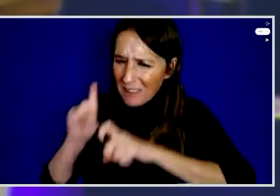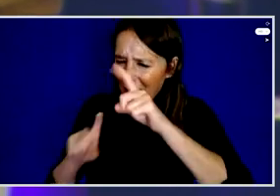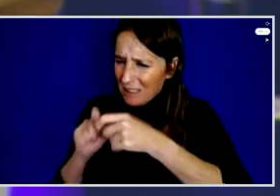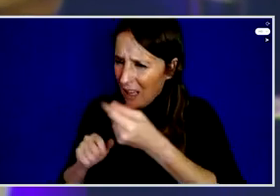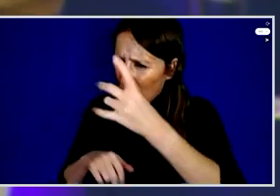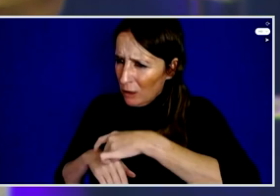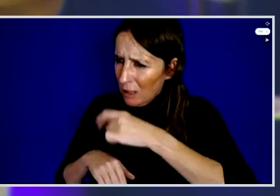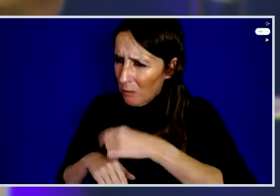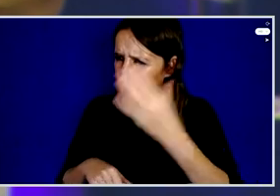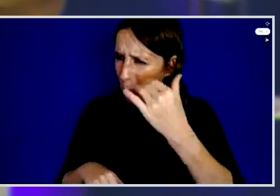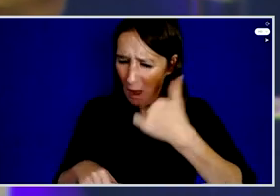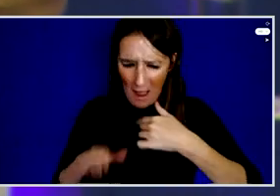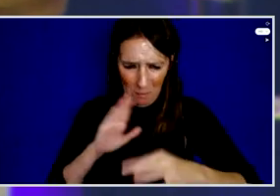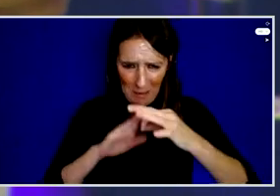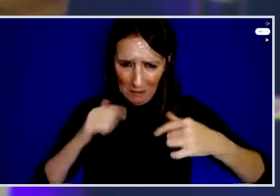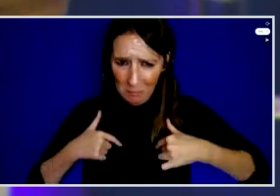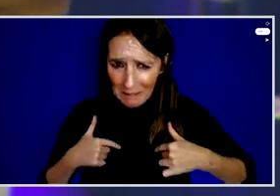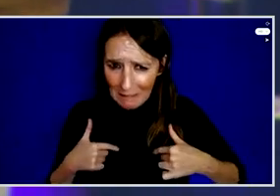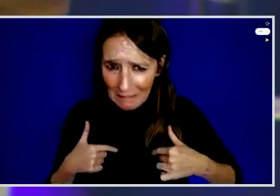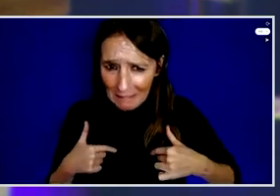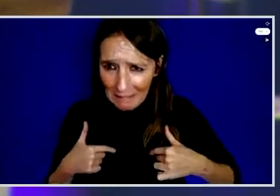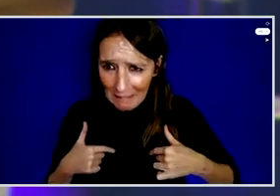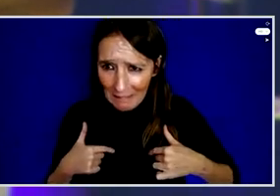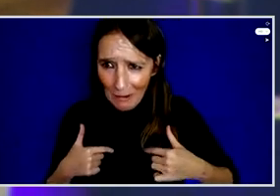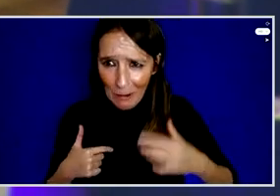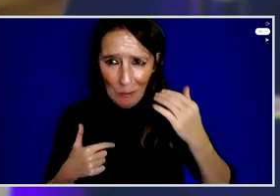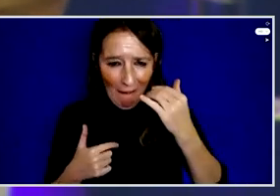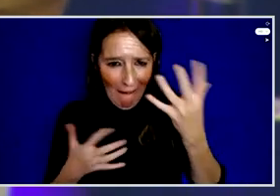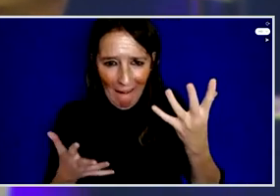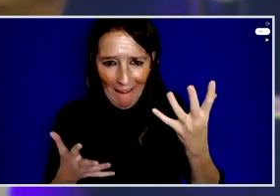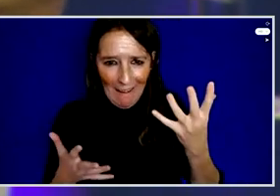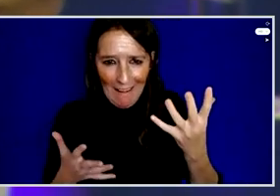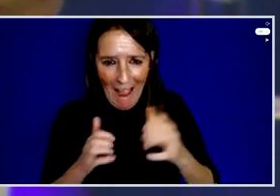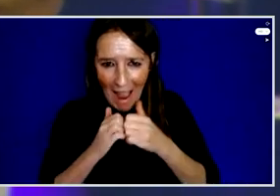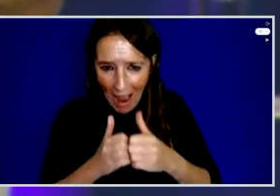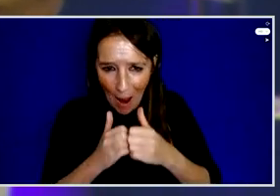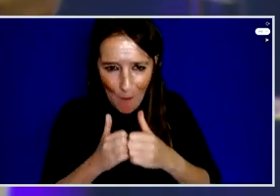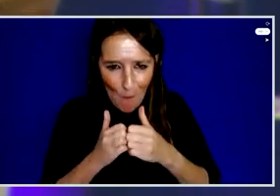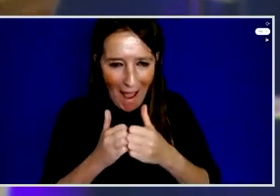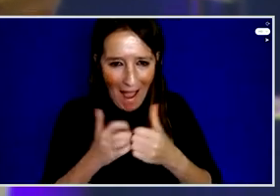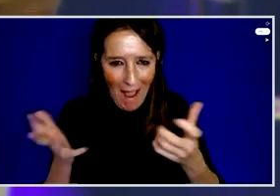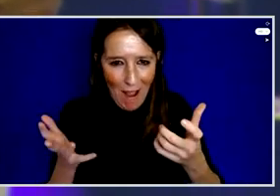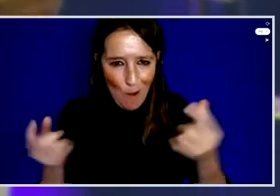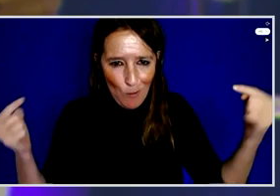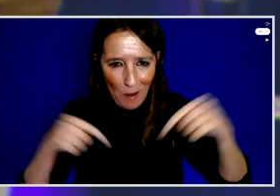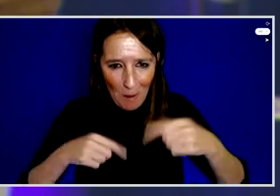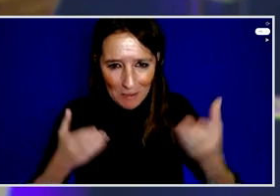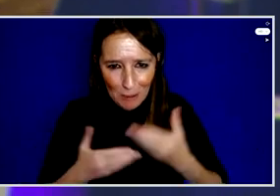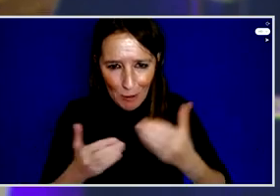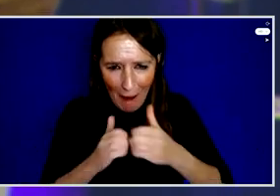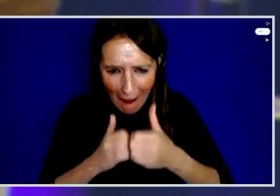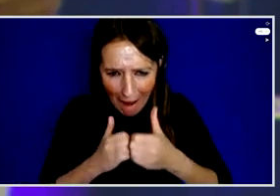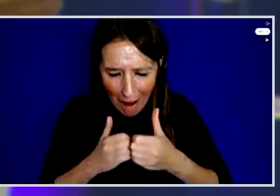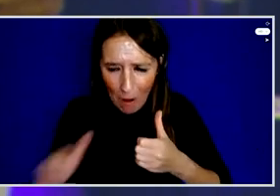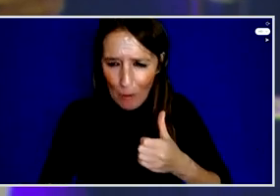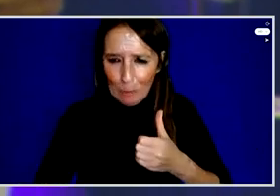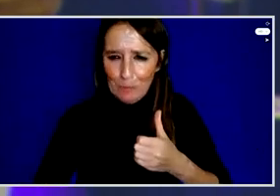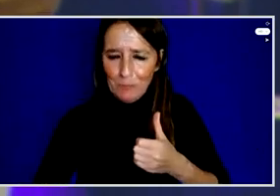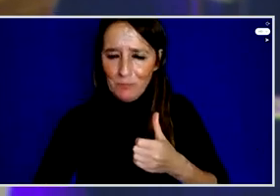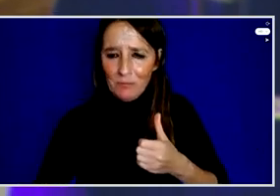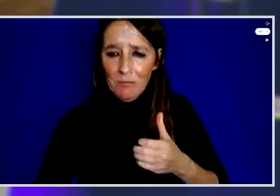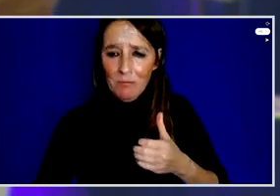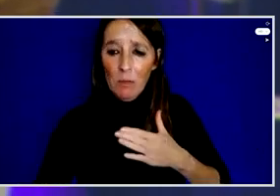I heard, yes, it's always corrupted. Because how? How you come here? Like this, you know, my case,